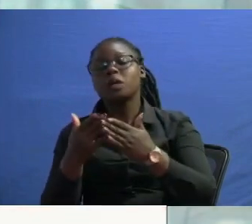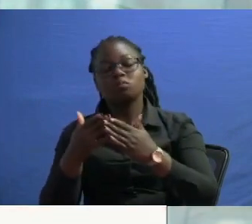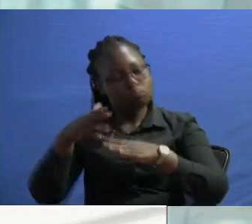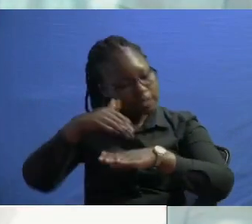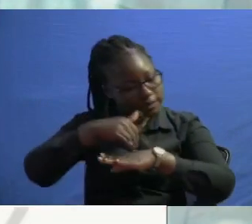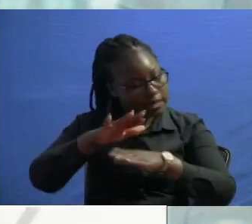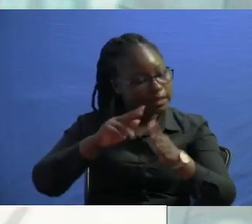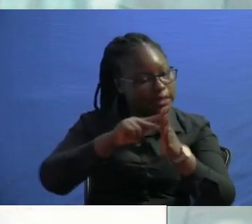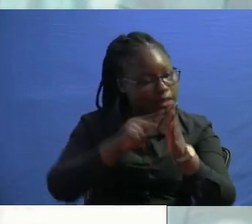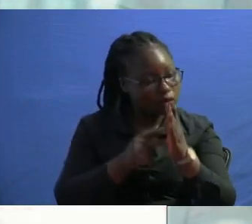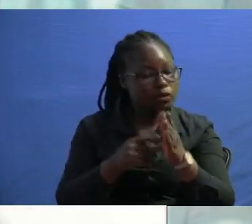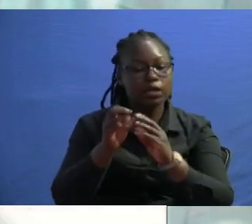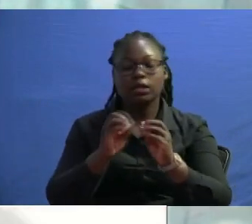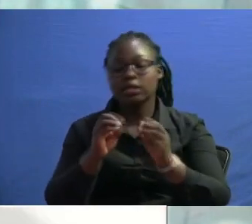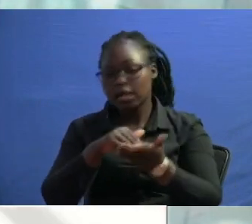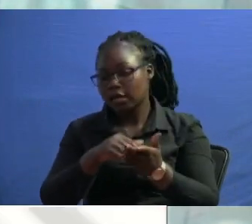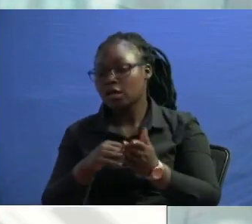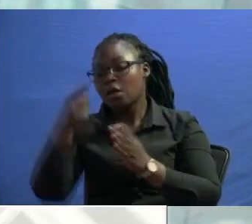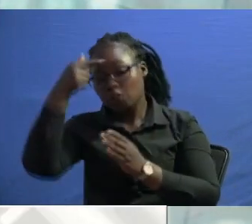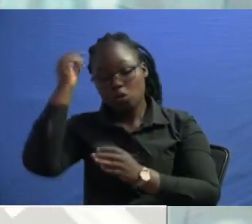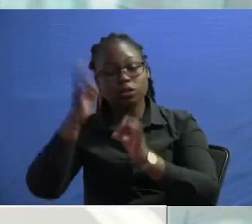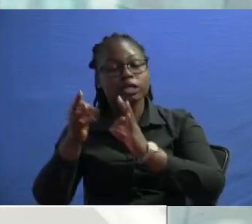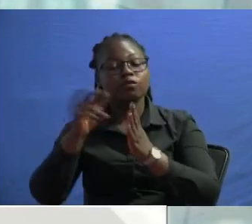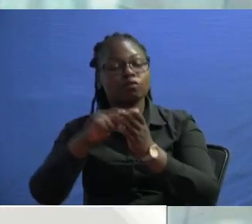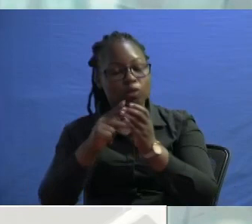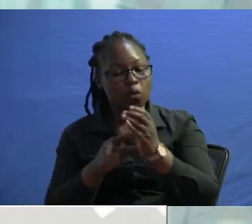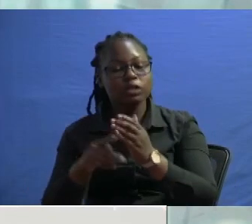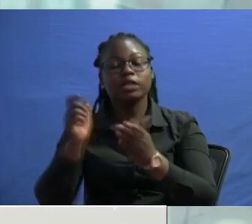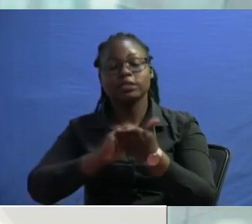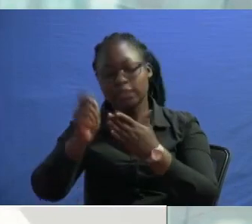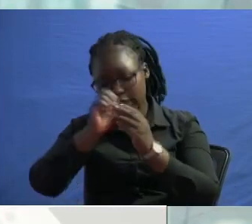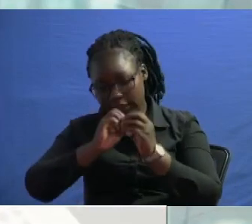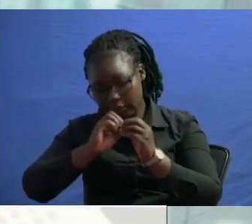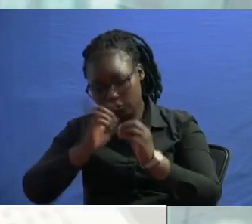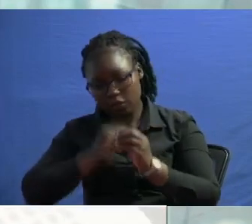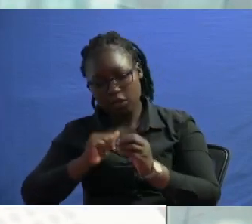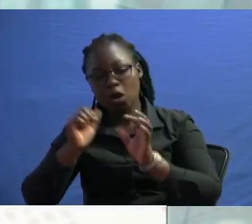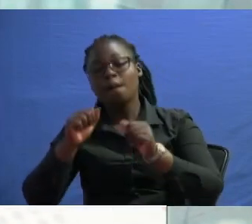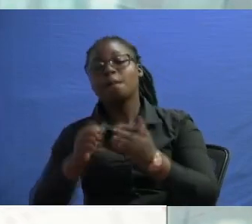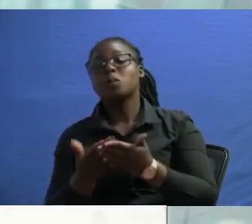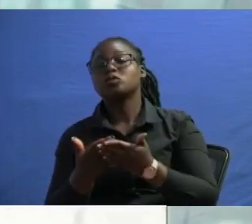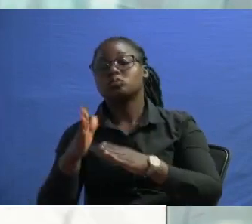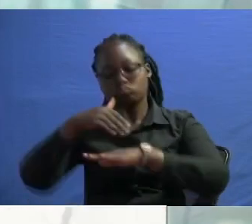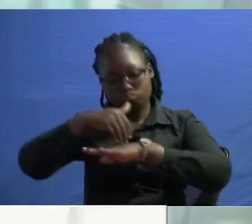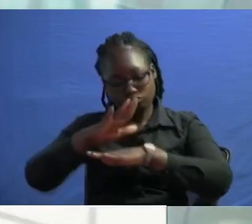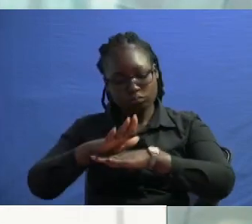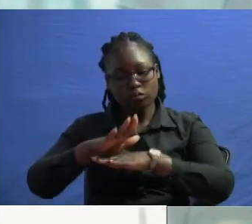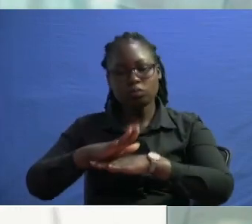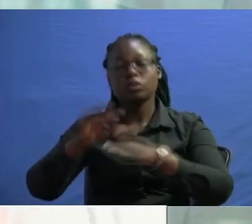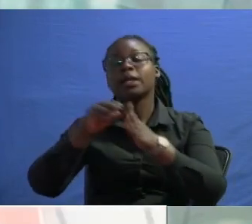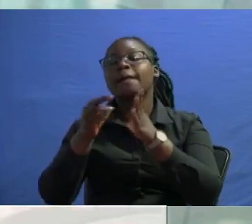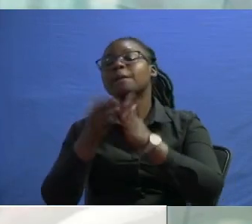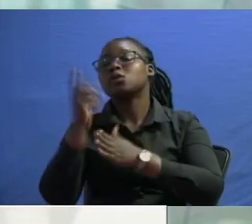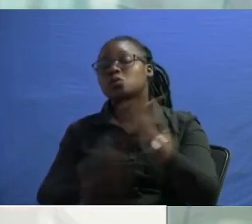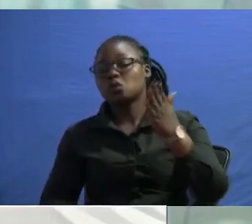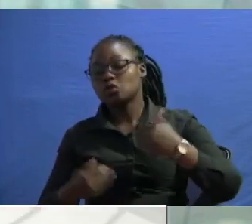contract because when a contract has been signed you are able to perform it or rescind it when you rescind a contract it means that you